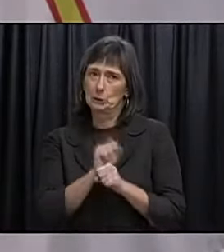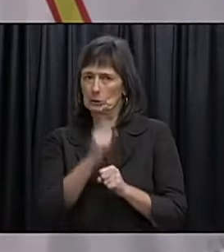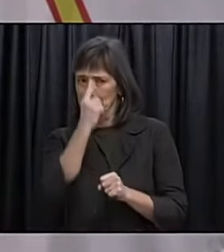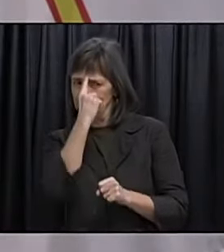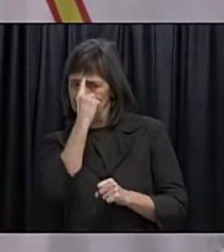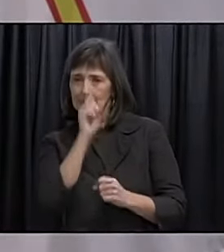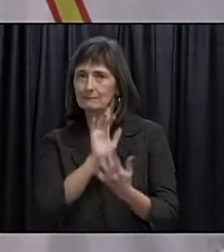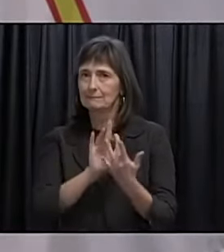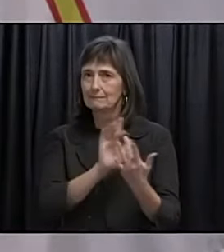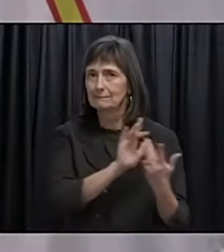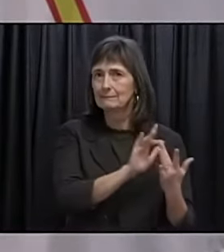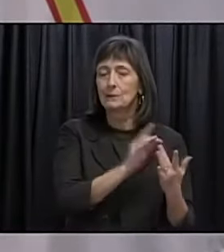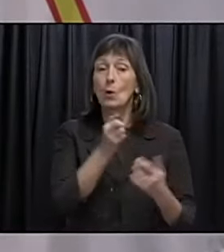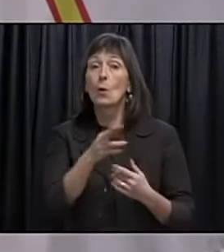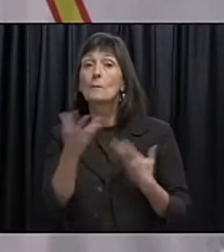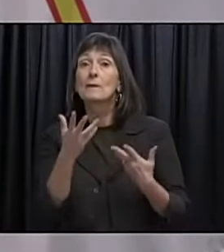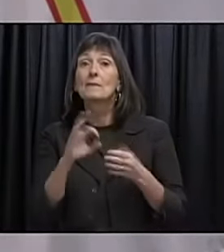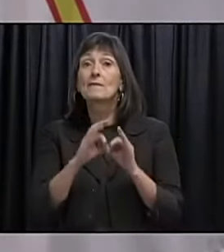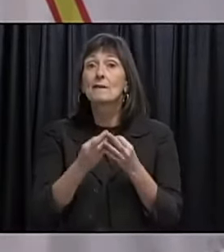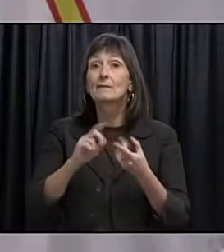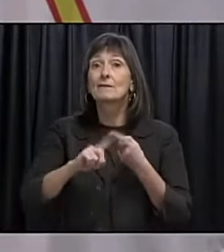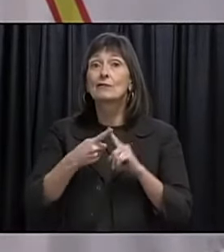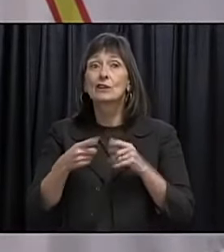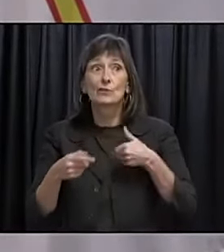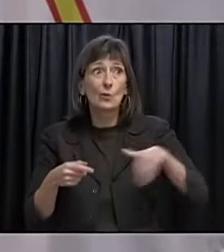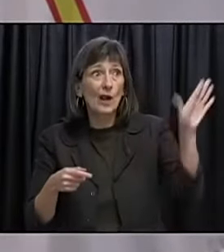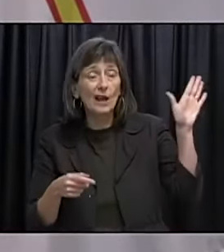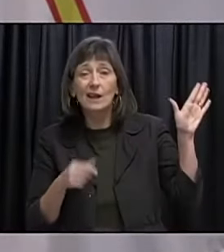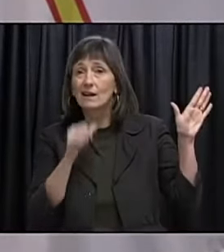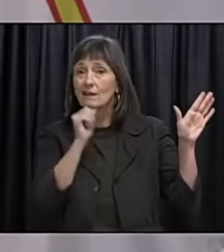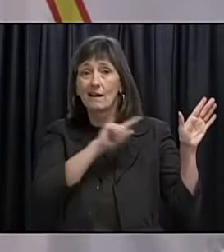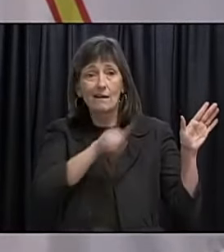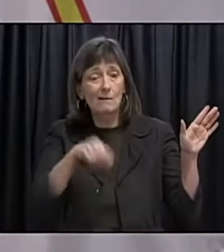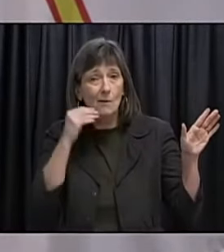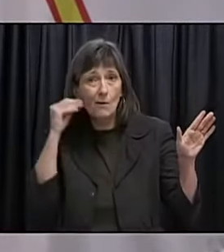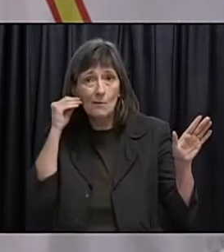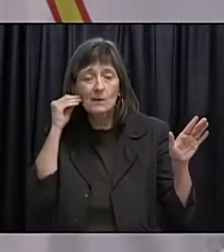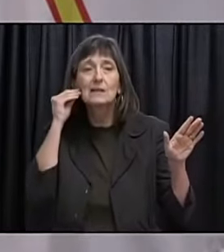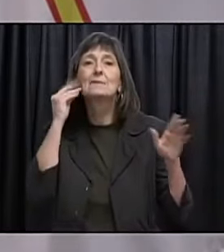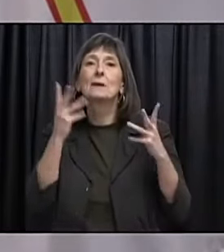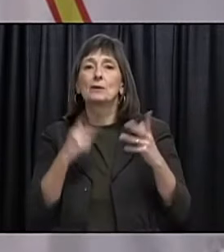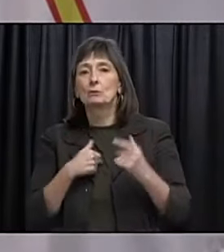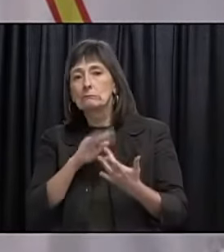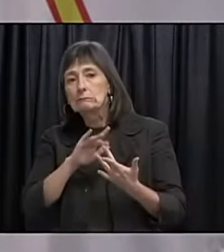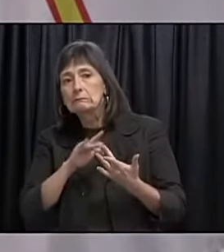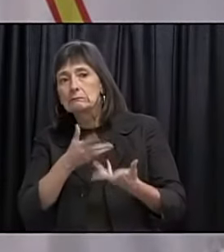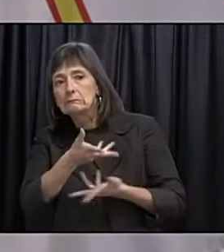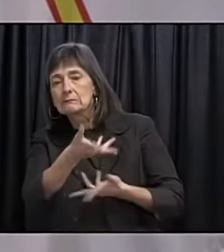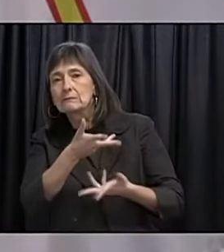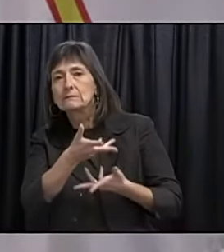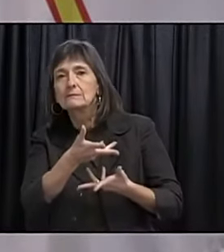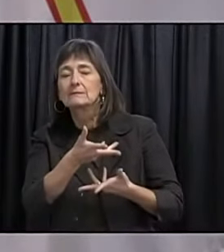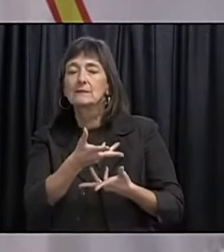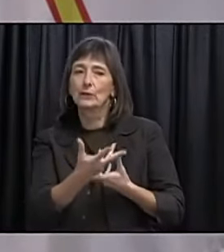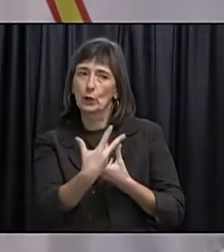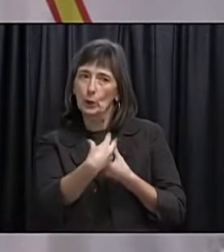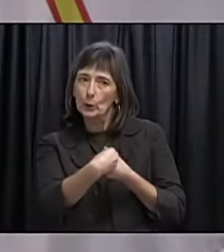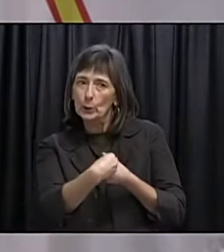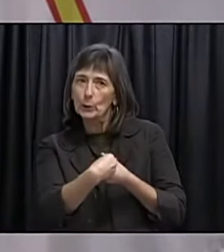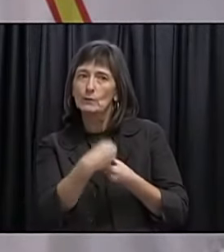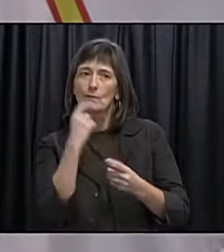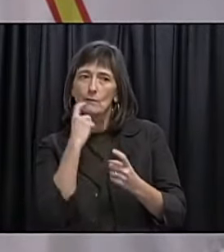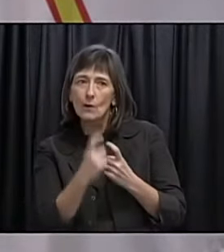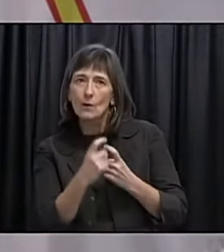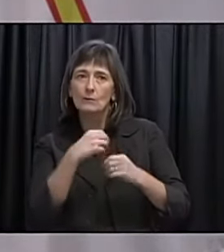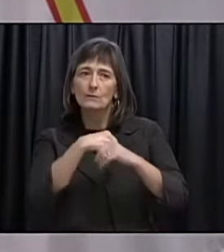may be away and your thoughtfulness might just be what they need to put a smile on their face. You can make them feel special and included. A